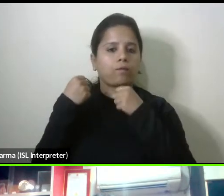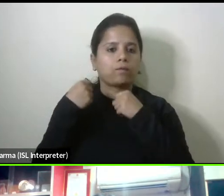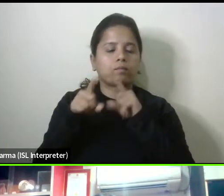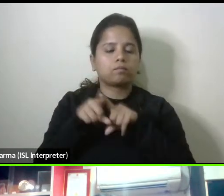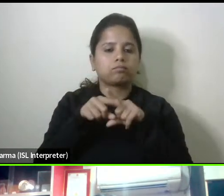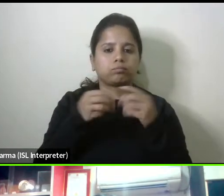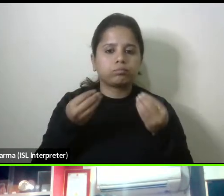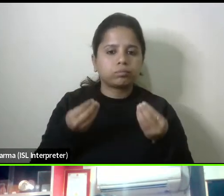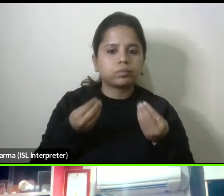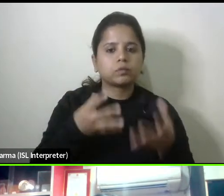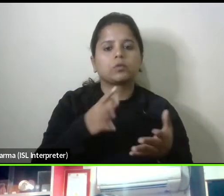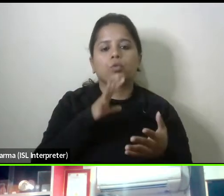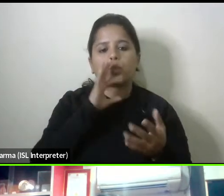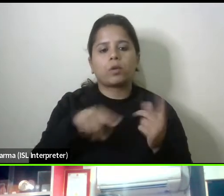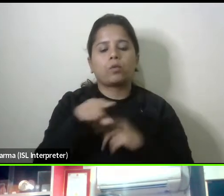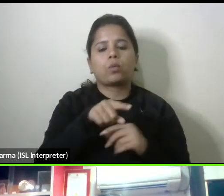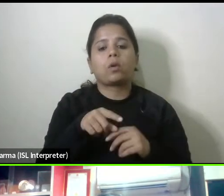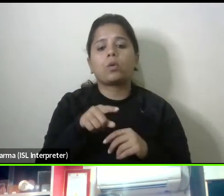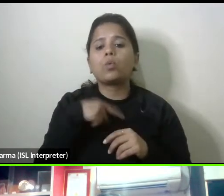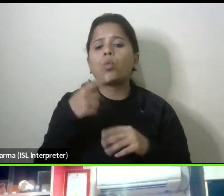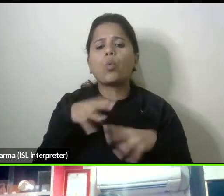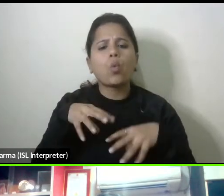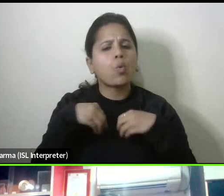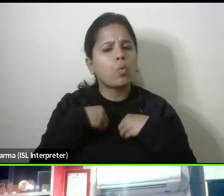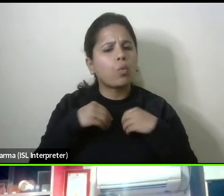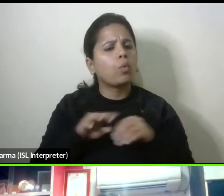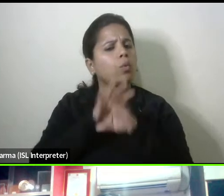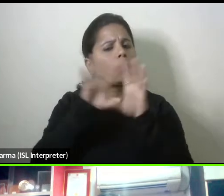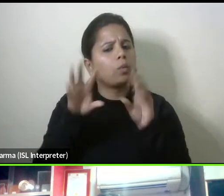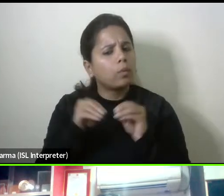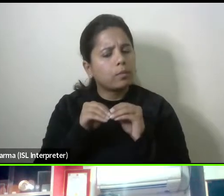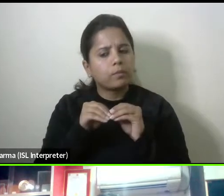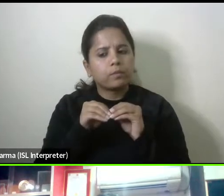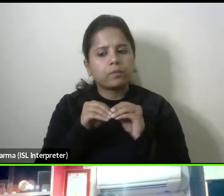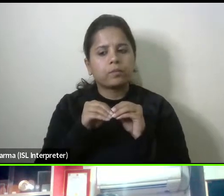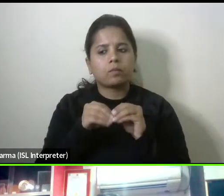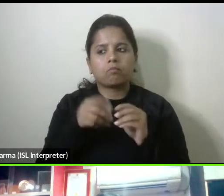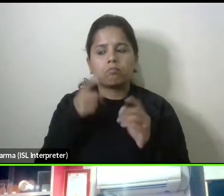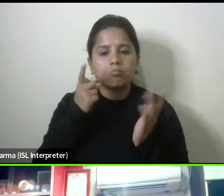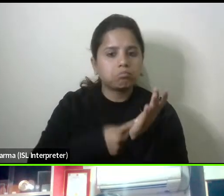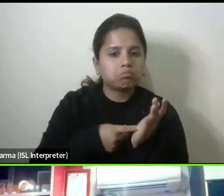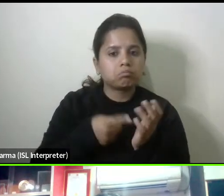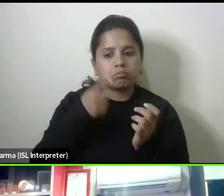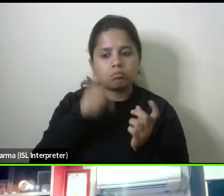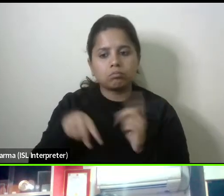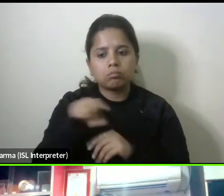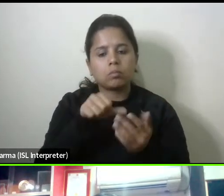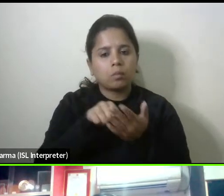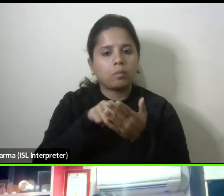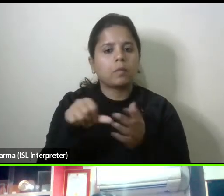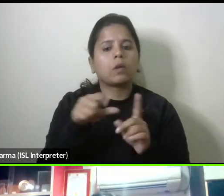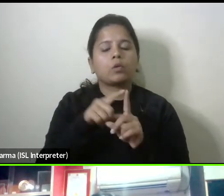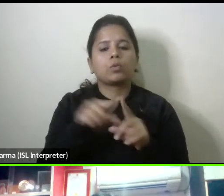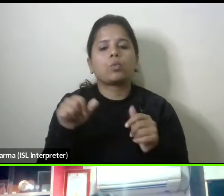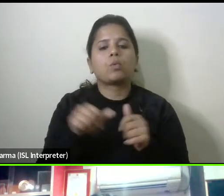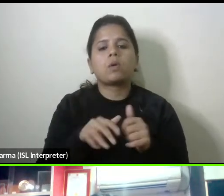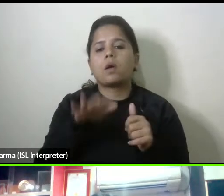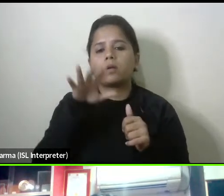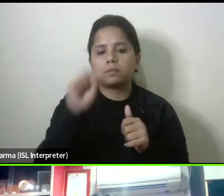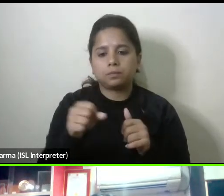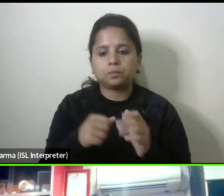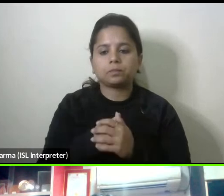you know this whole question about who owns this whole uh you know mandate of implementing accessibility is something that